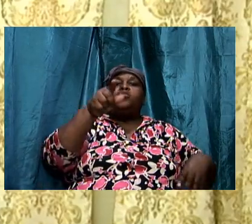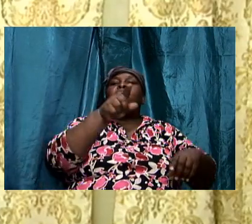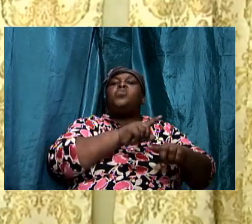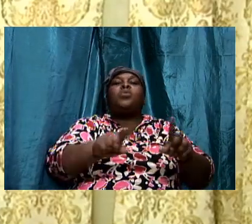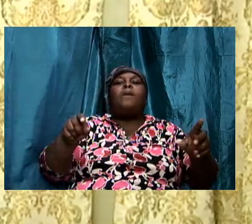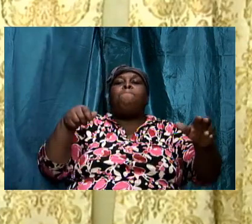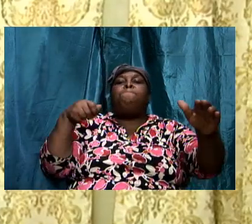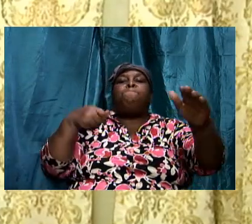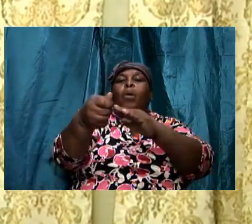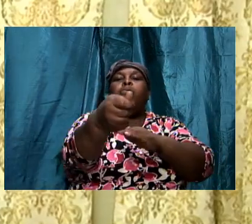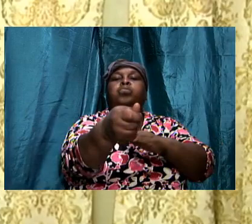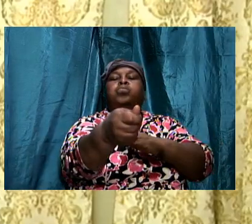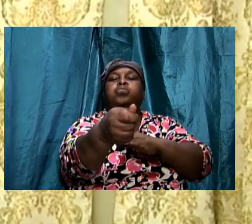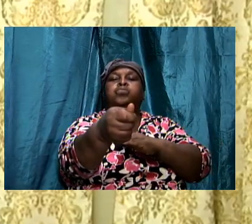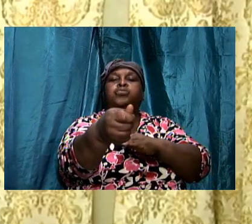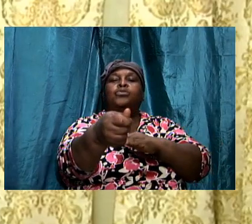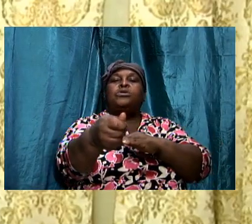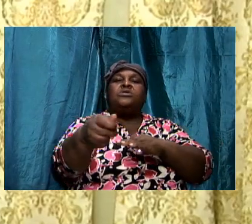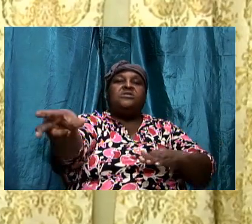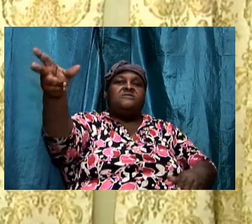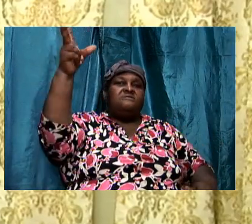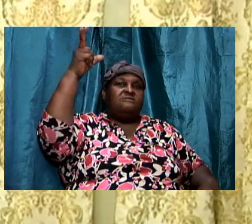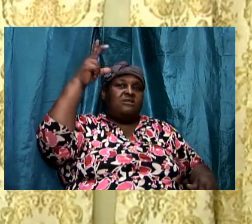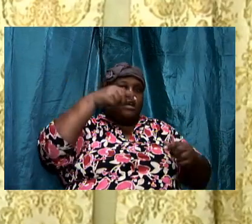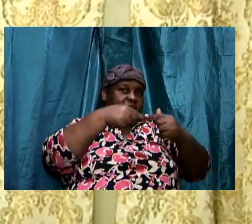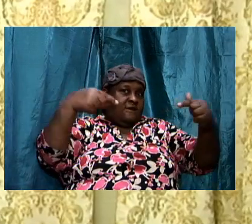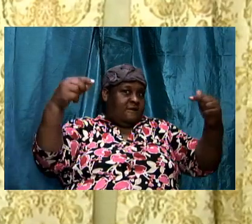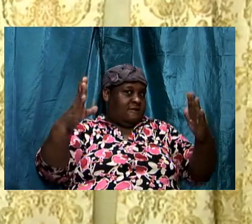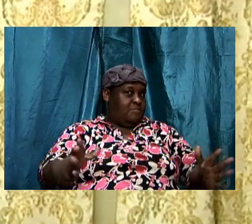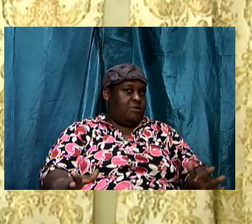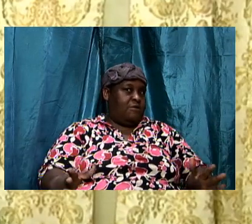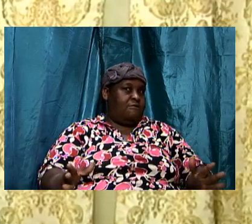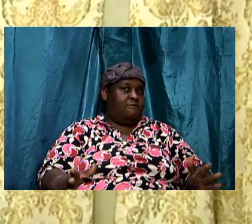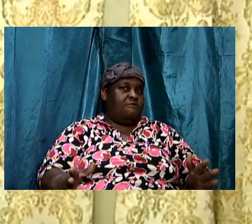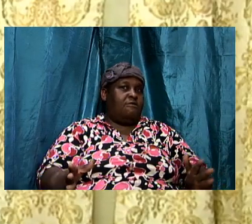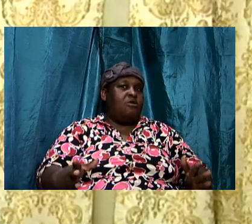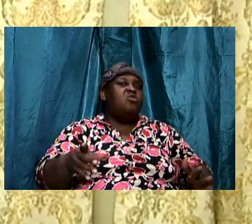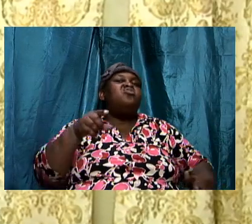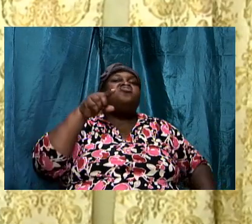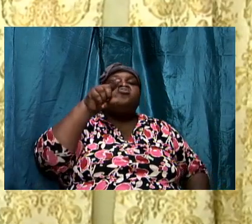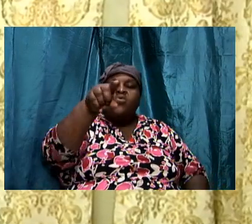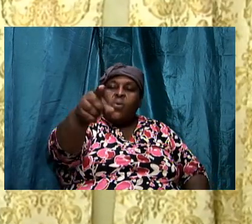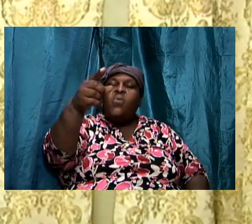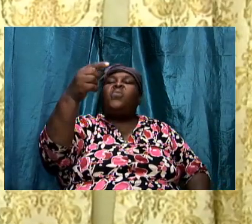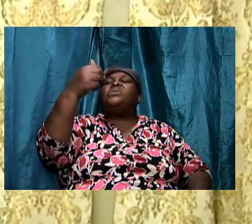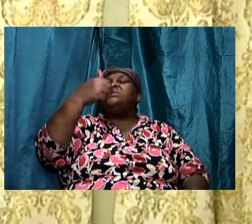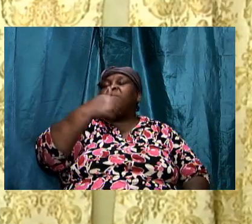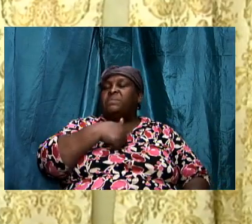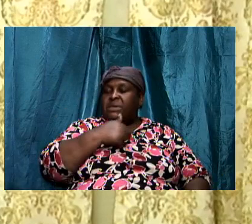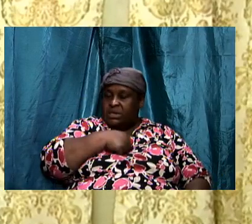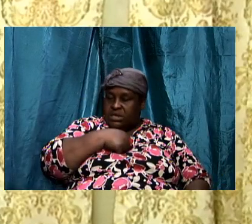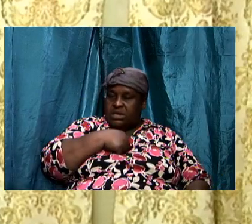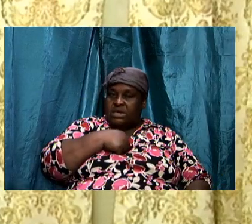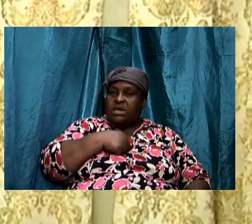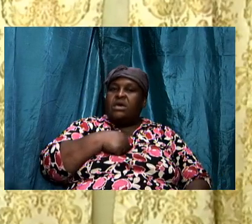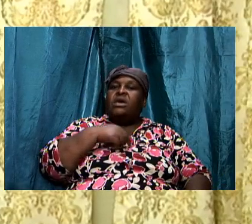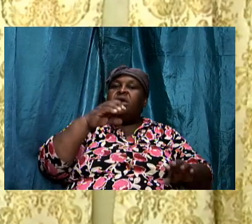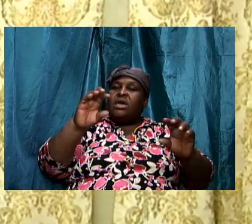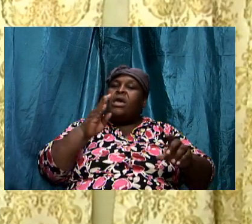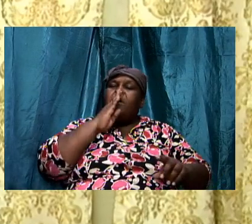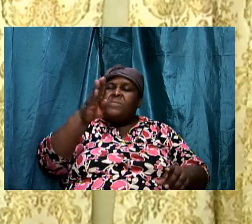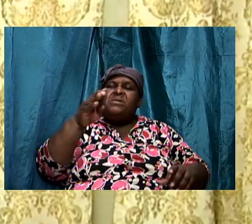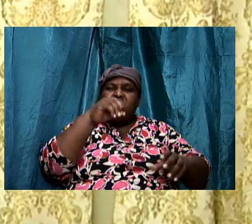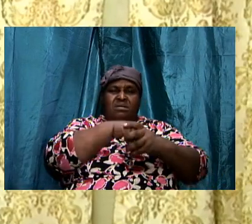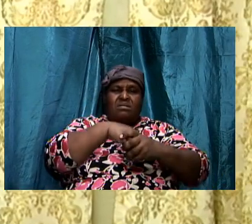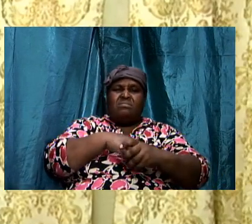push him back into no and you and I can be in warfare fear